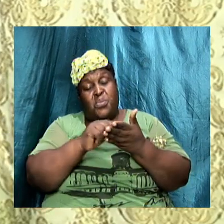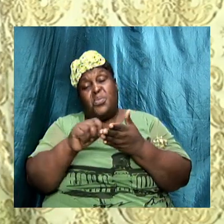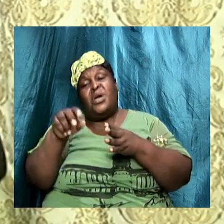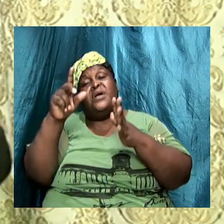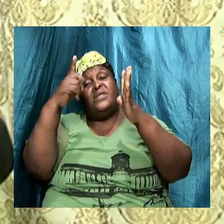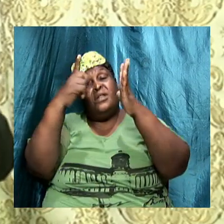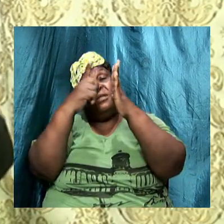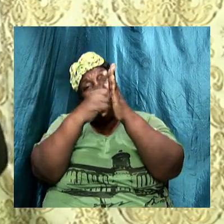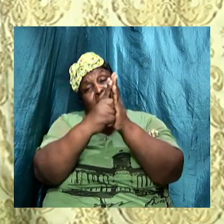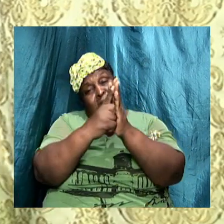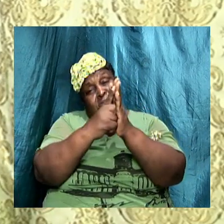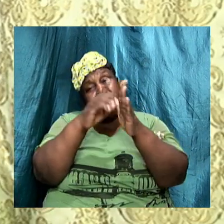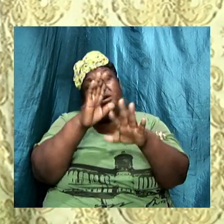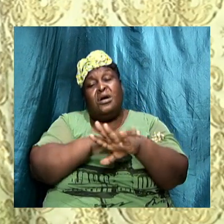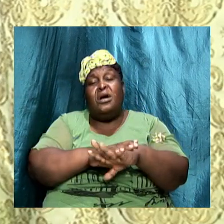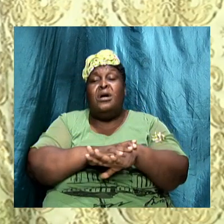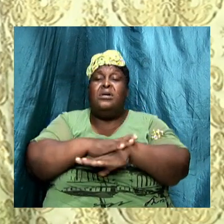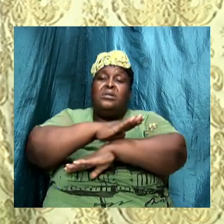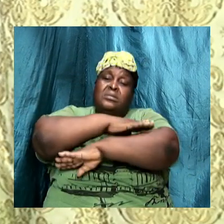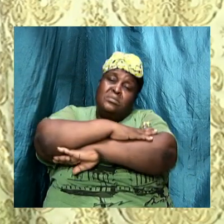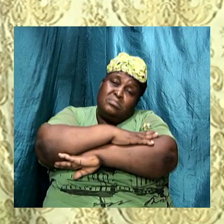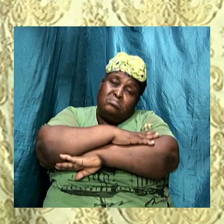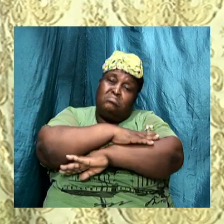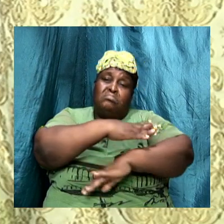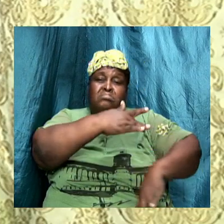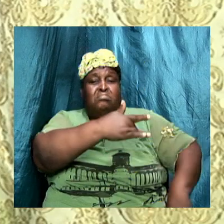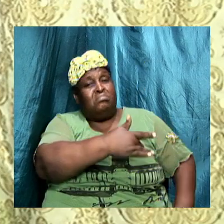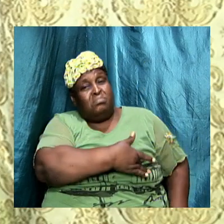laws on the tables of your heart